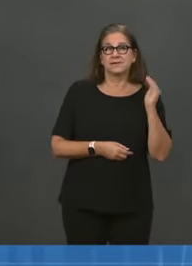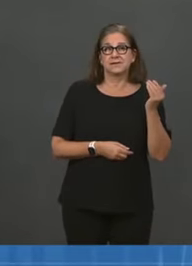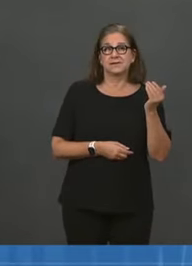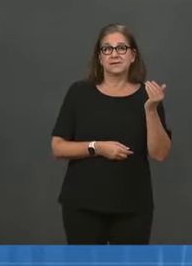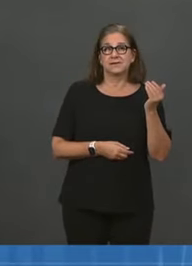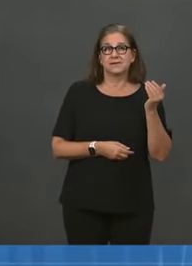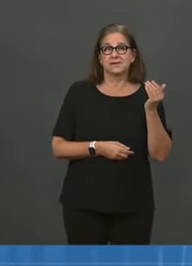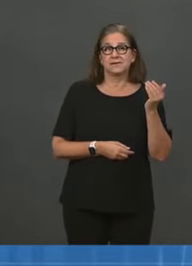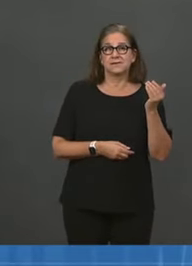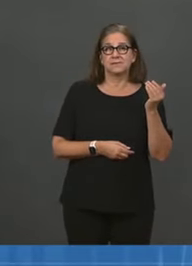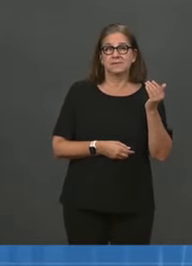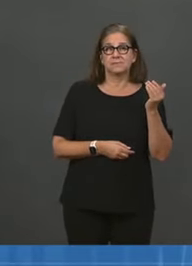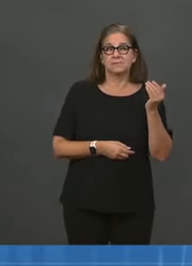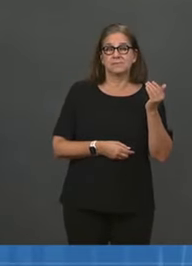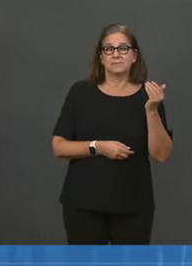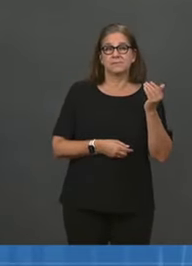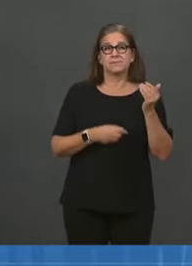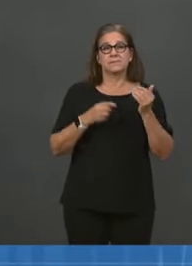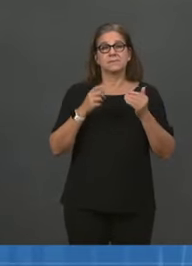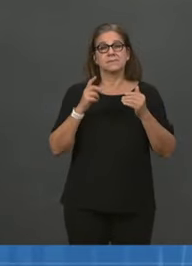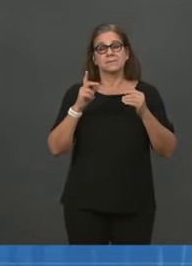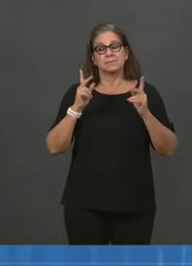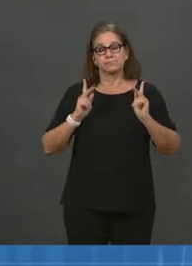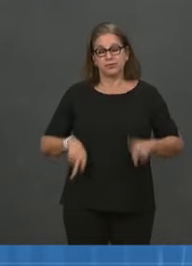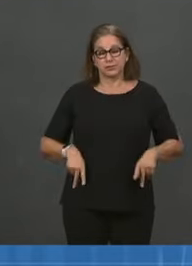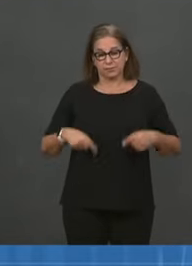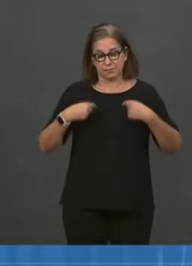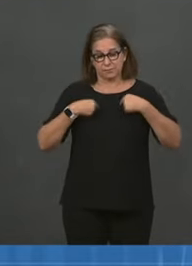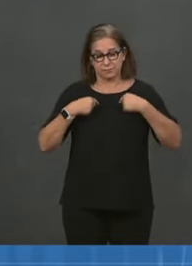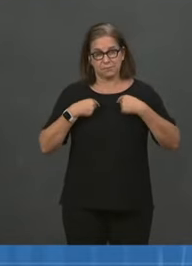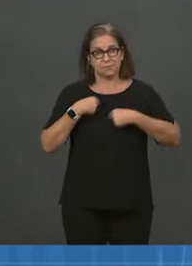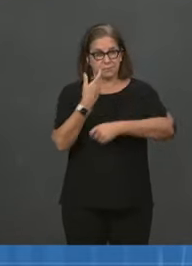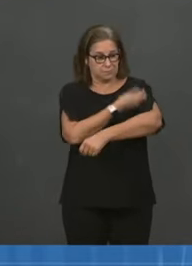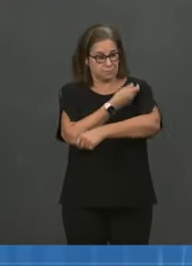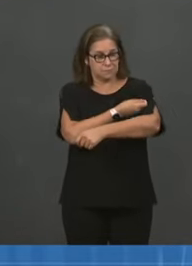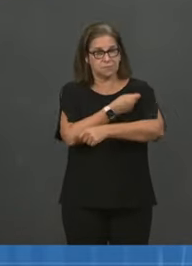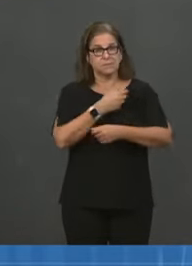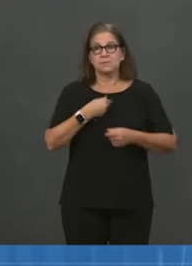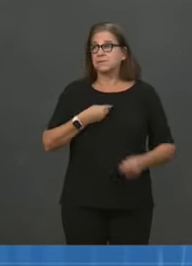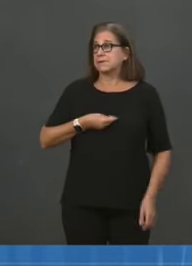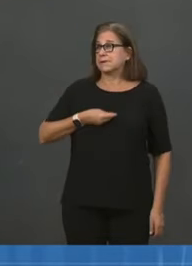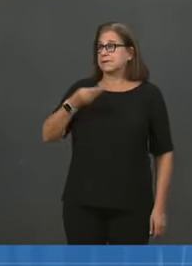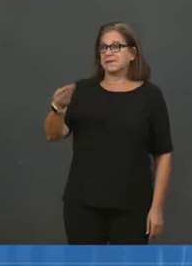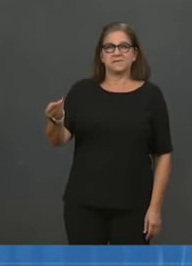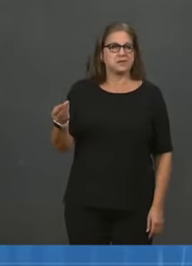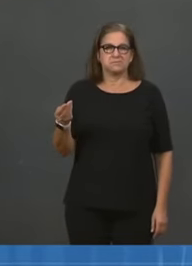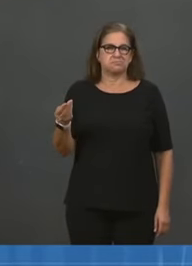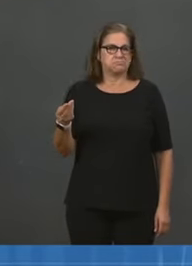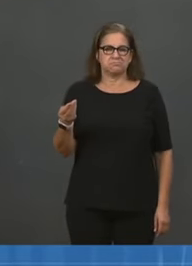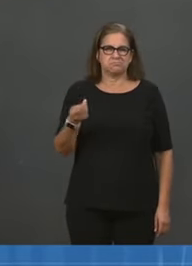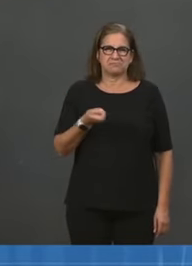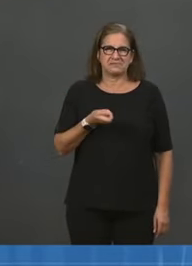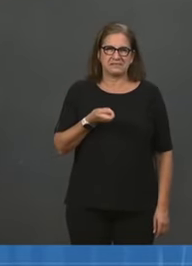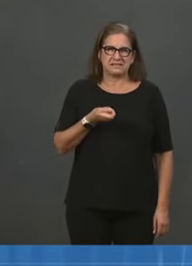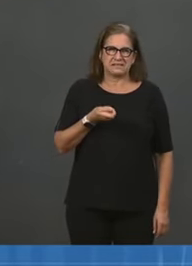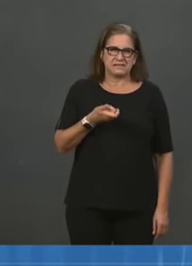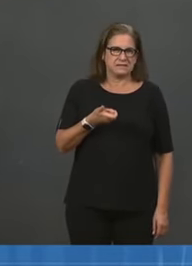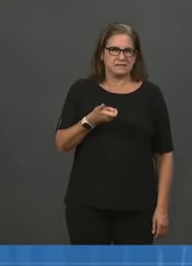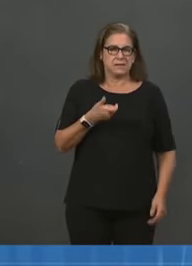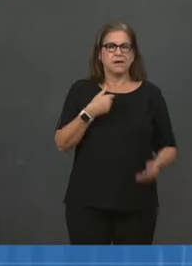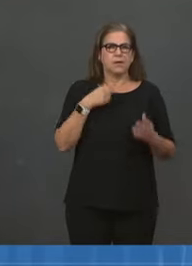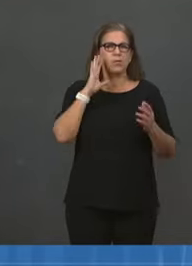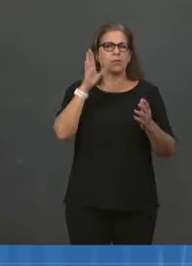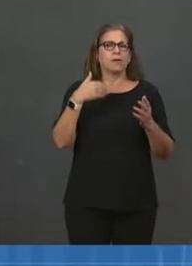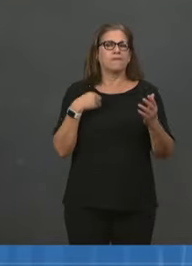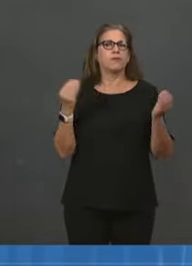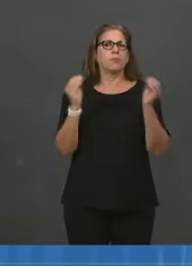confirm that. Mr. Dr. Walensky on the definition of fully vaccinated? Dr. Yeah, it's a really great question. Right now, we don't